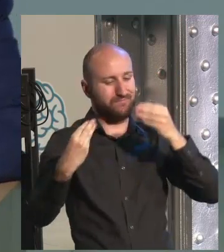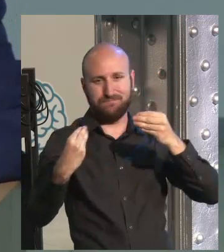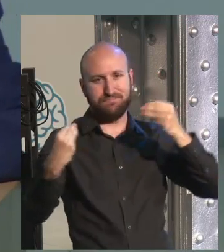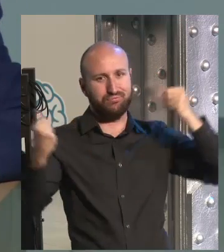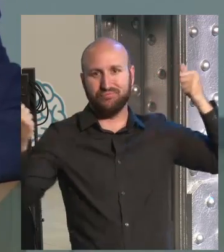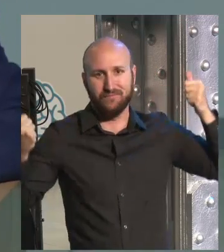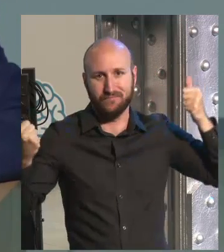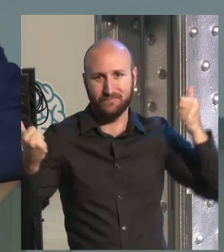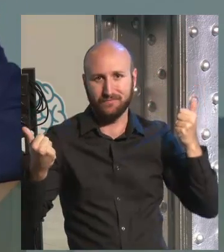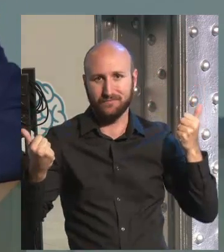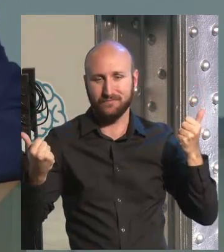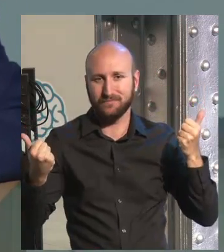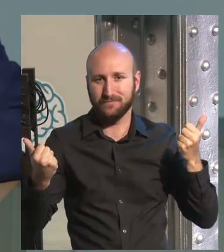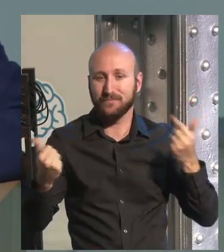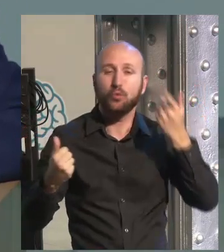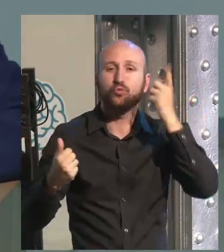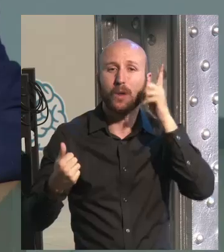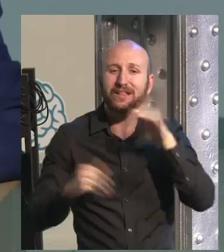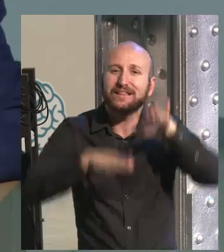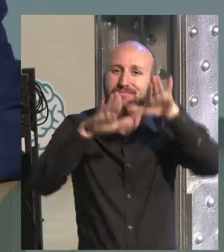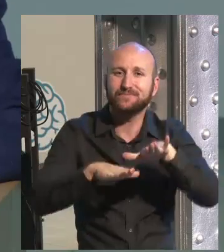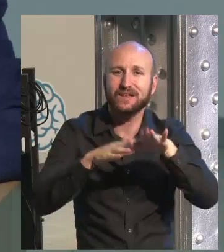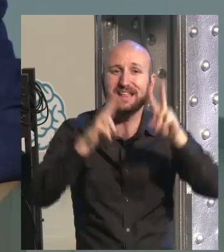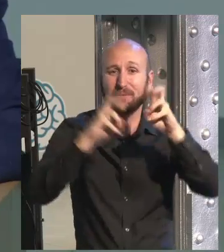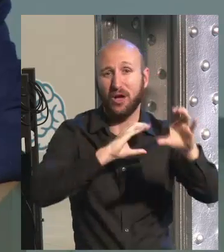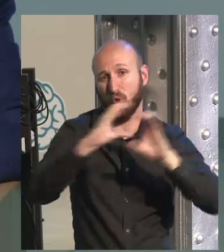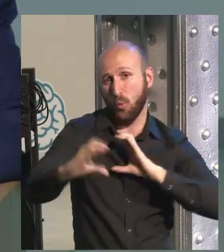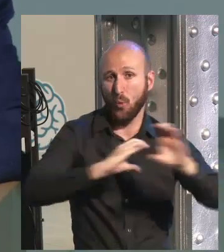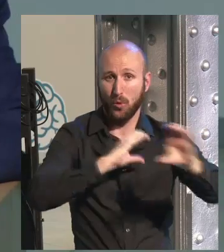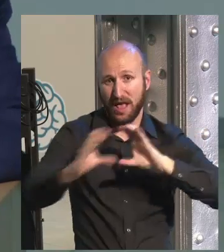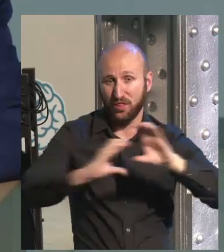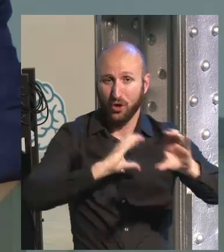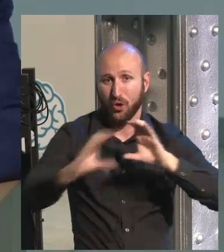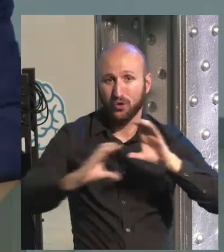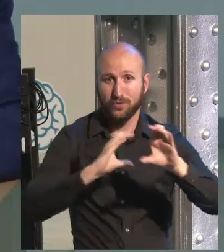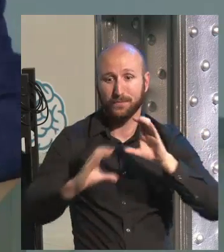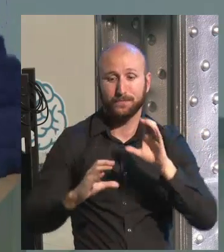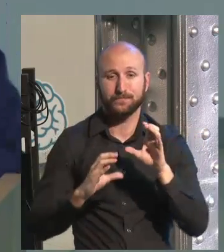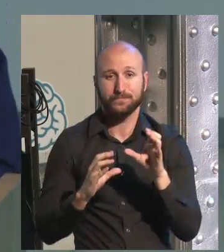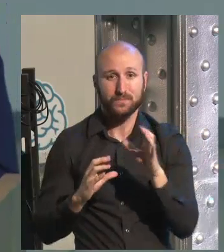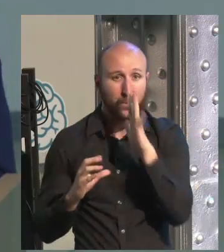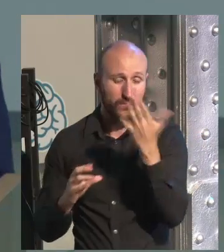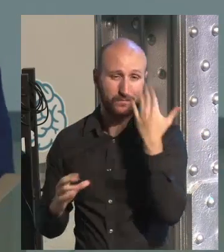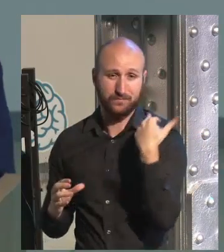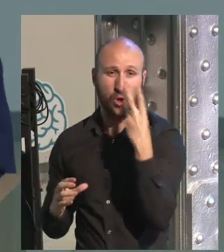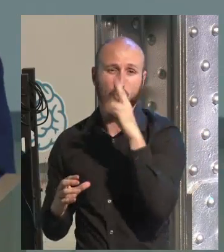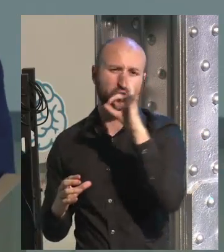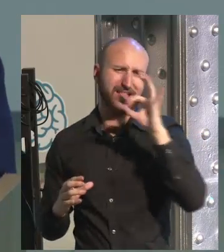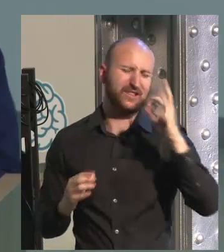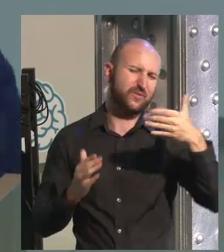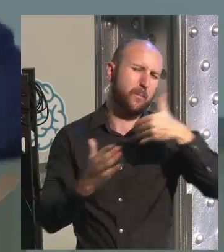remain. Only the substrate will remain. If, as mammals,